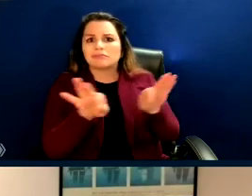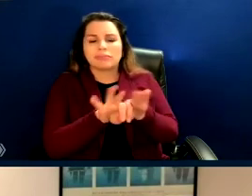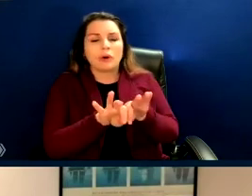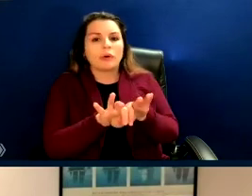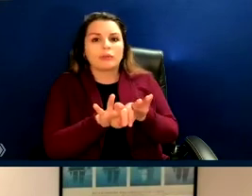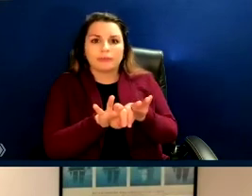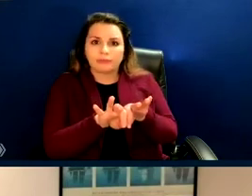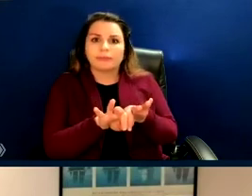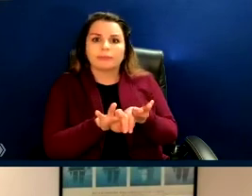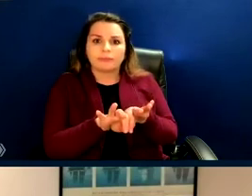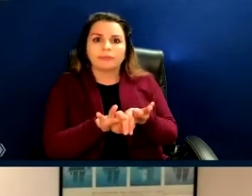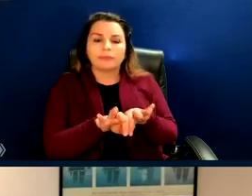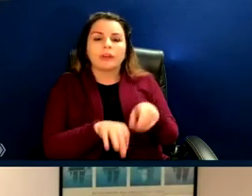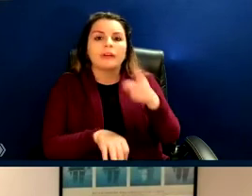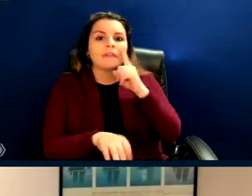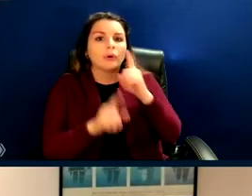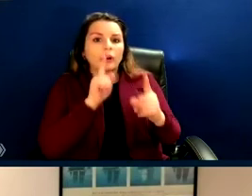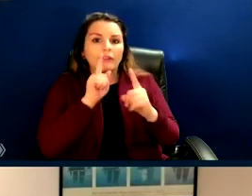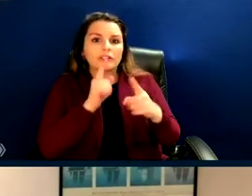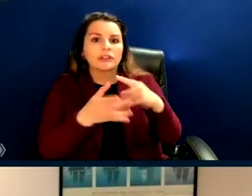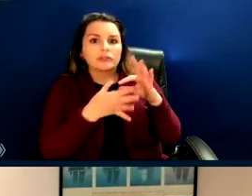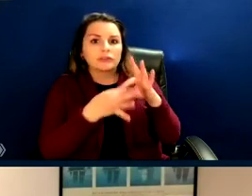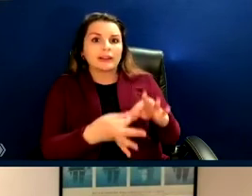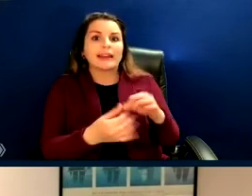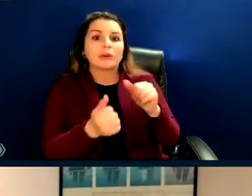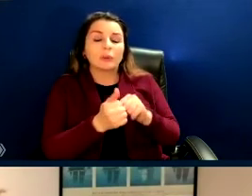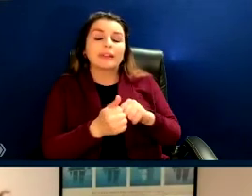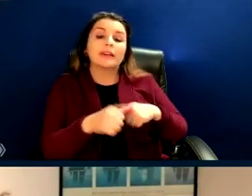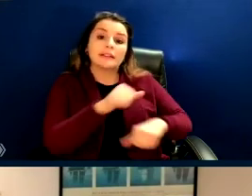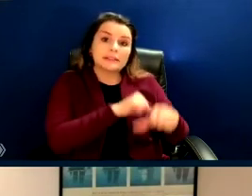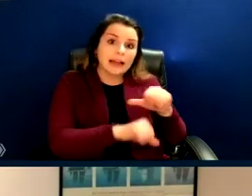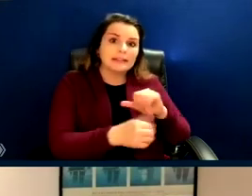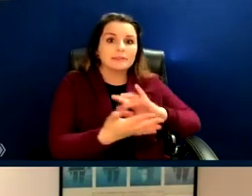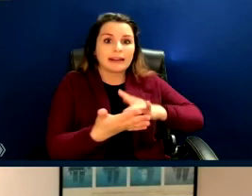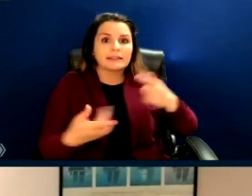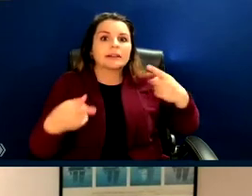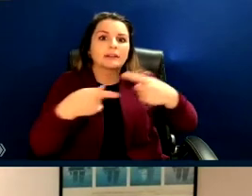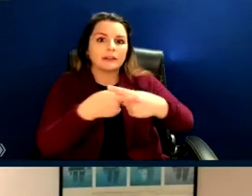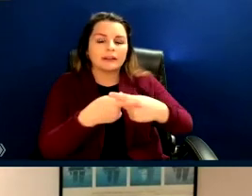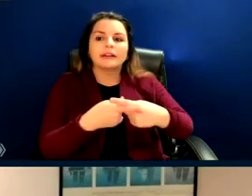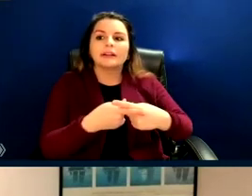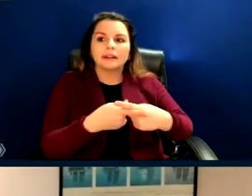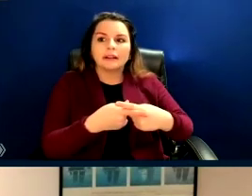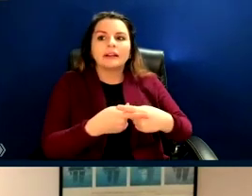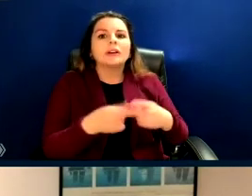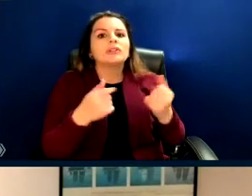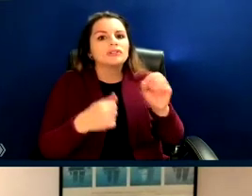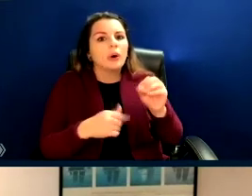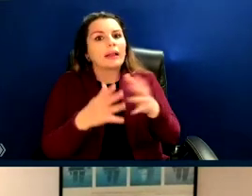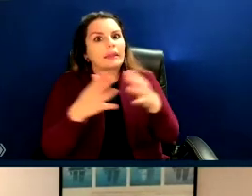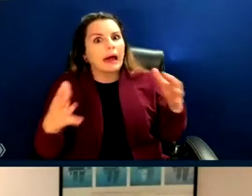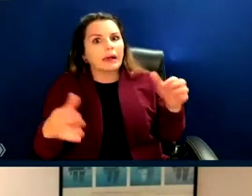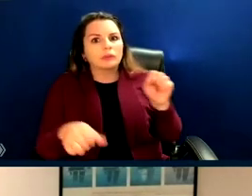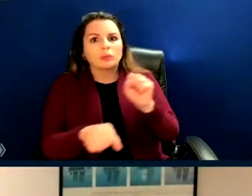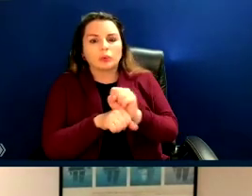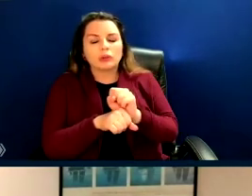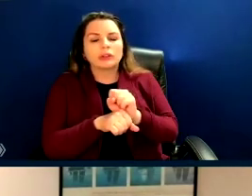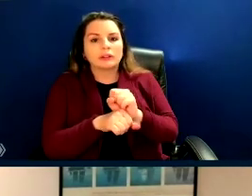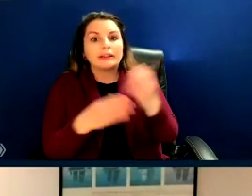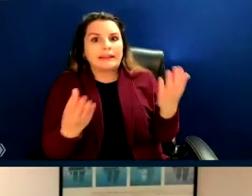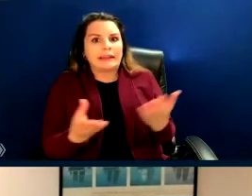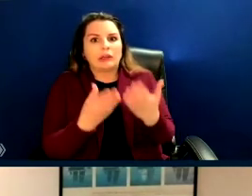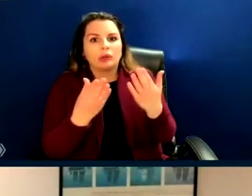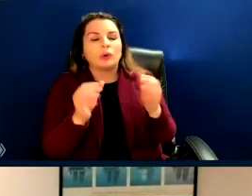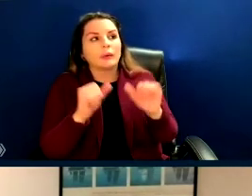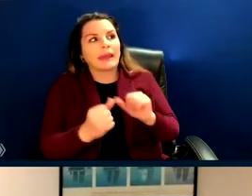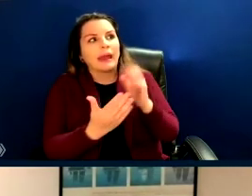than in a conversation about science and medicine. Right. So we have a lot of work right here at